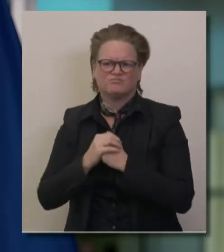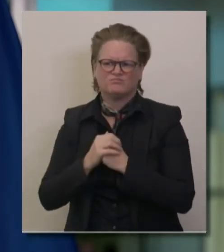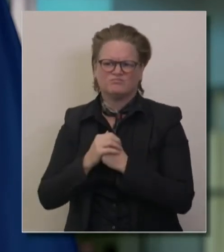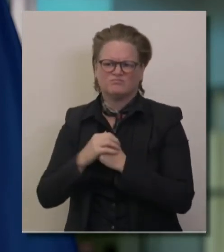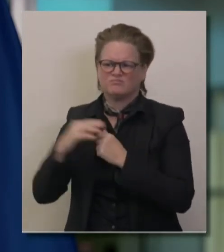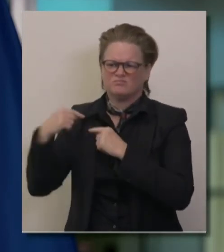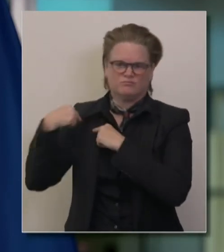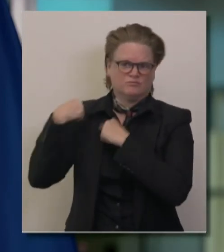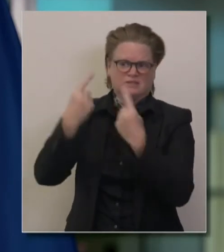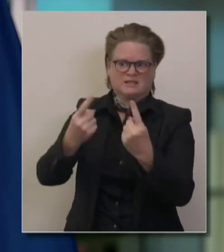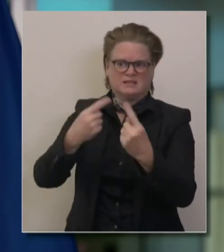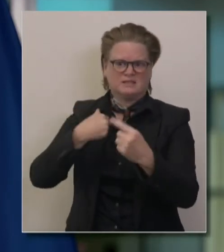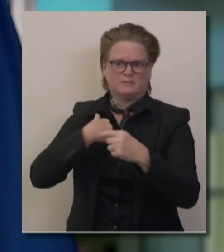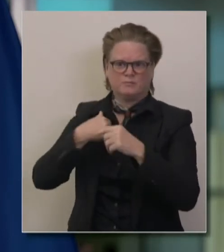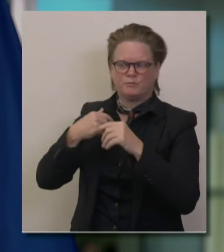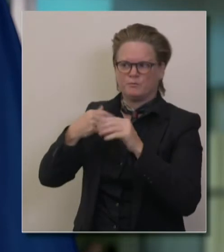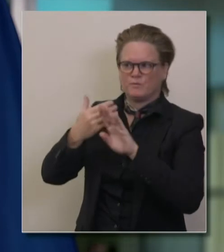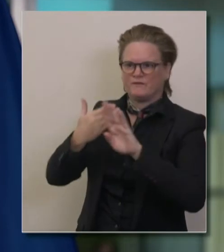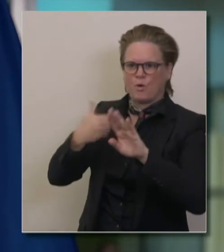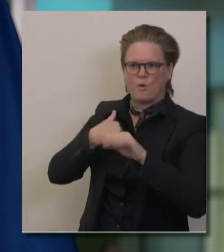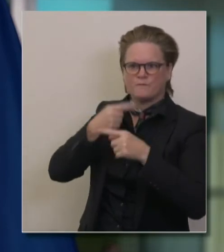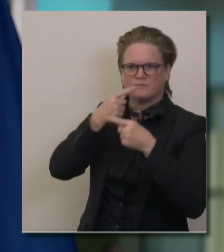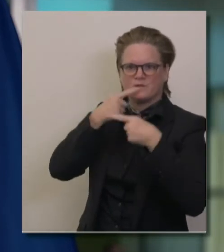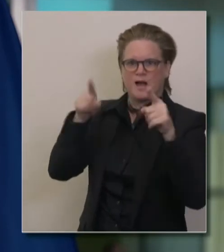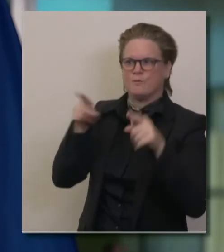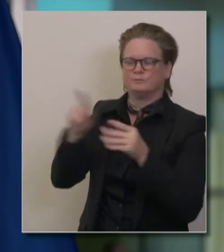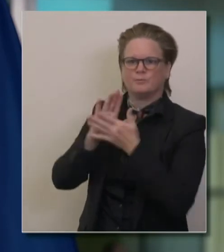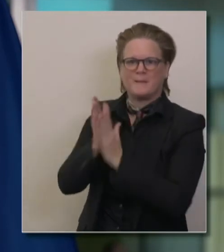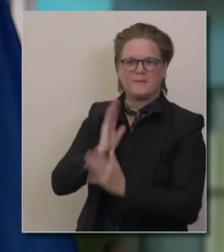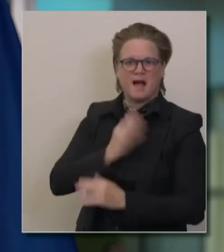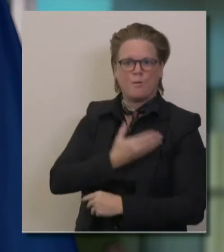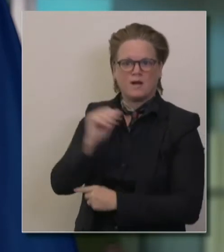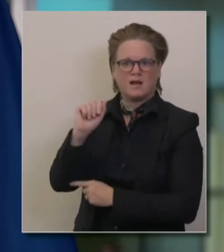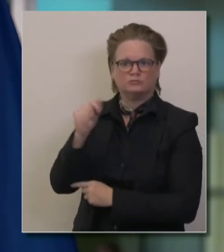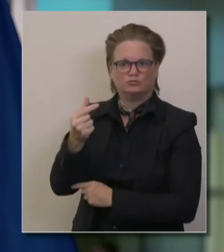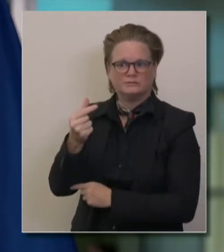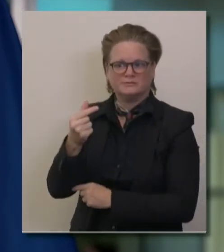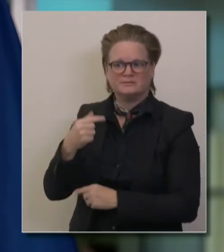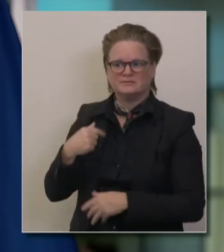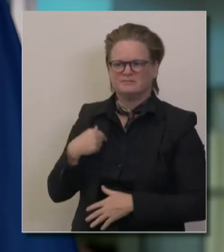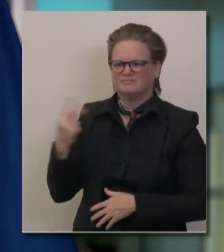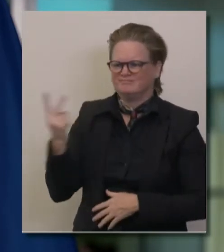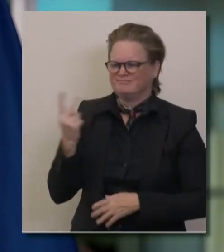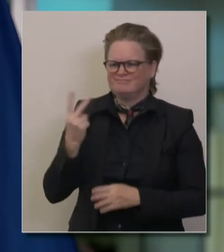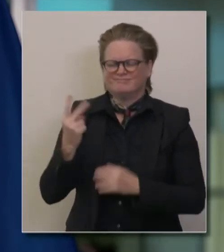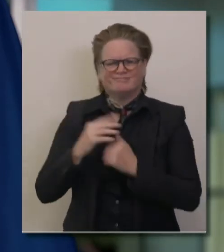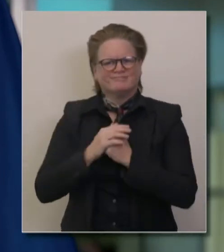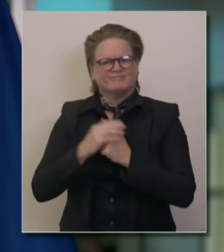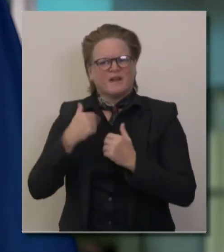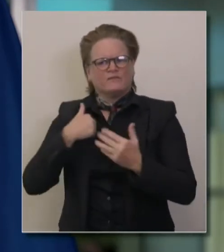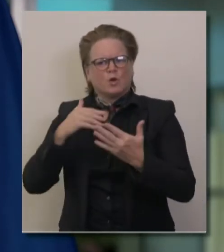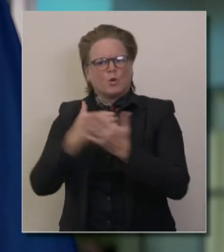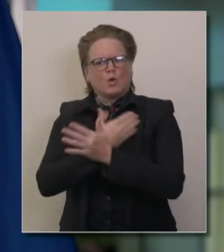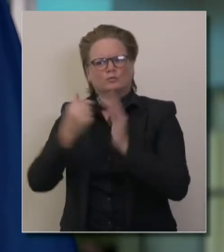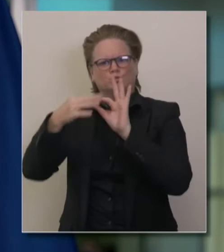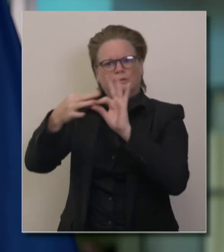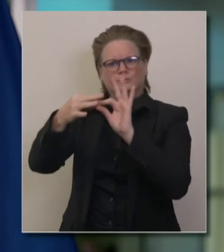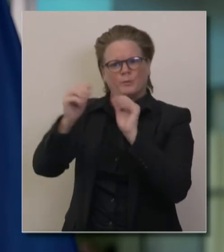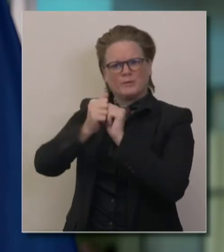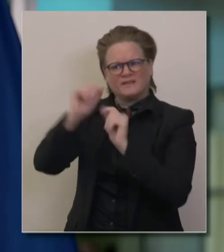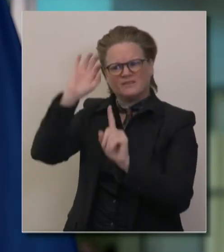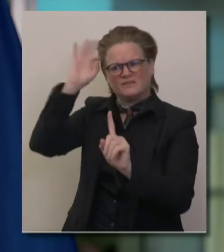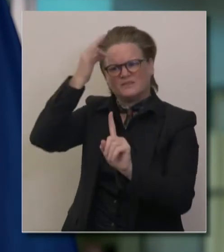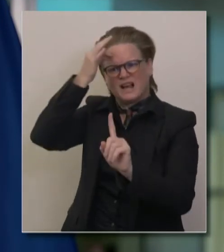and hope and expectation that we would have a strong personal relationship with the new HHS secretary. But the fact that it's our own, uh,